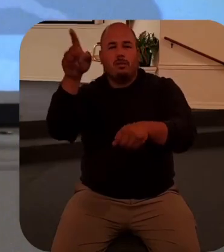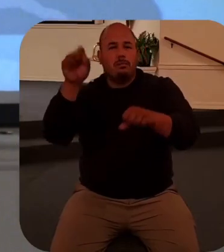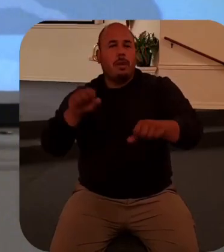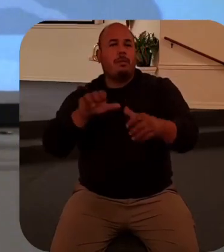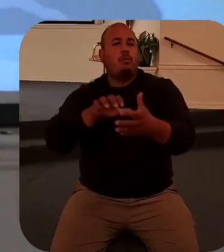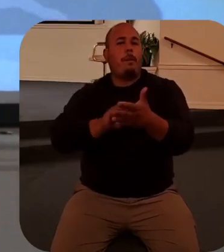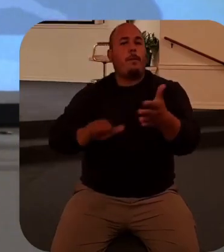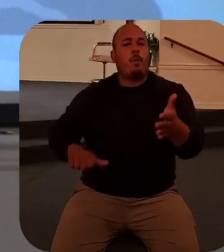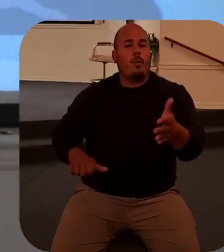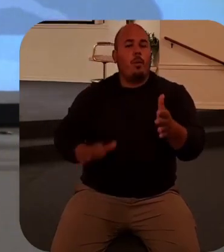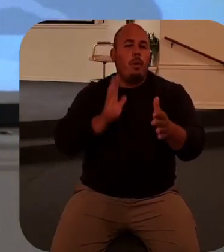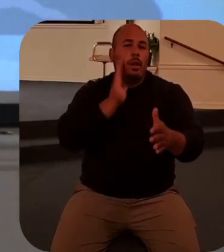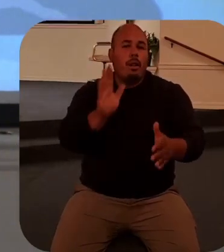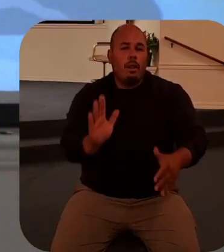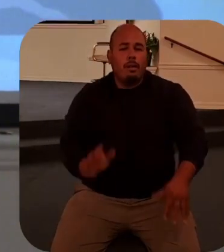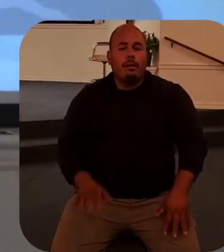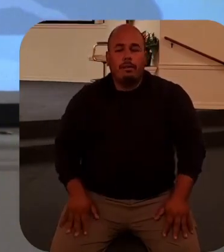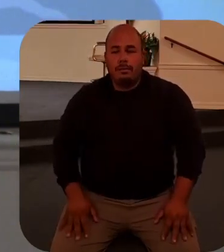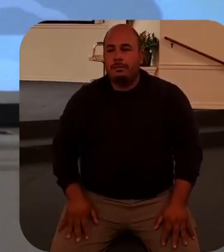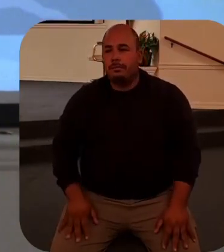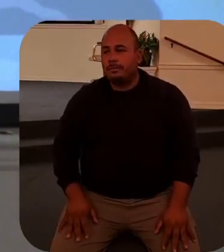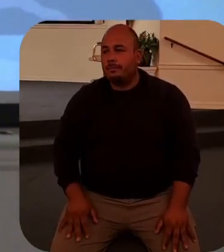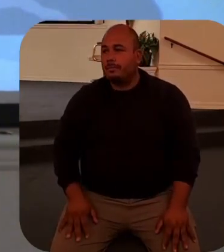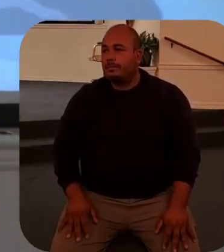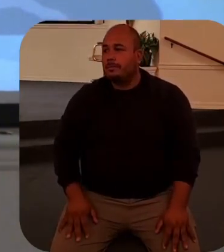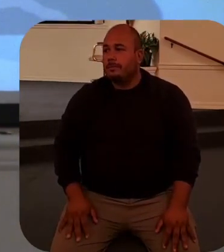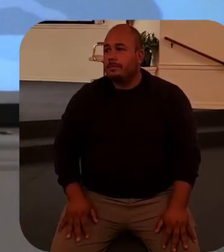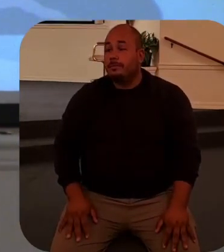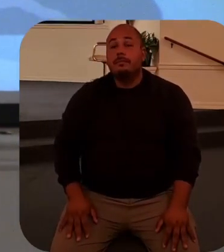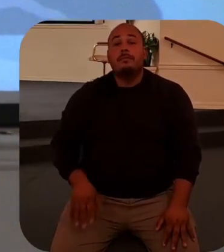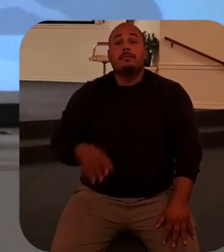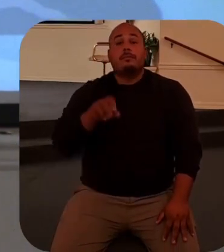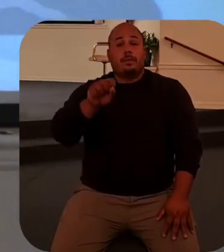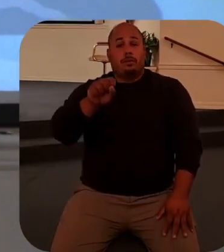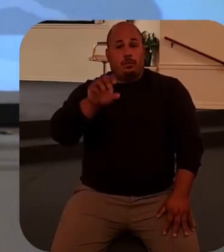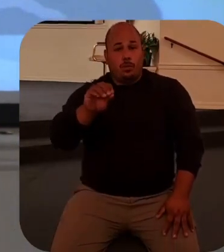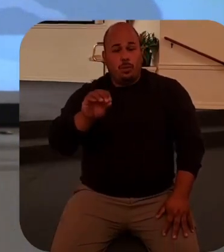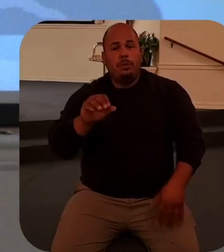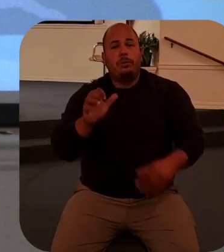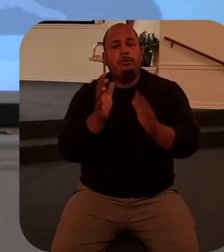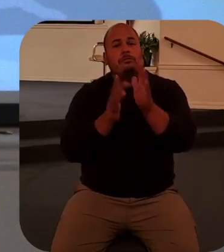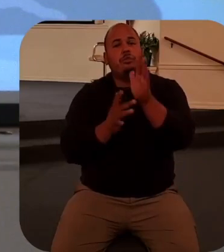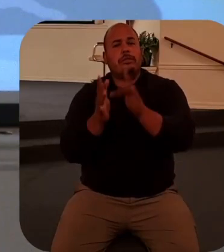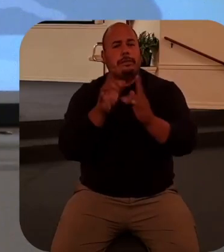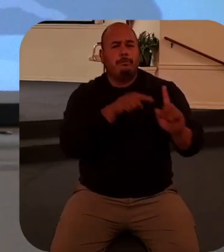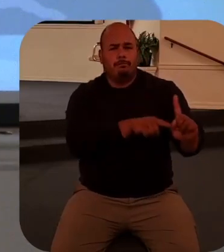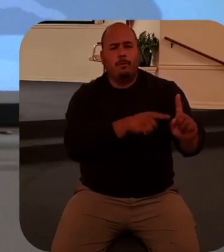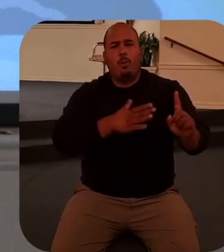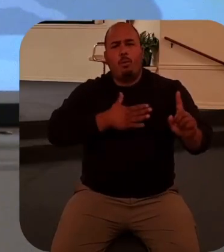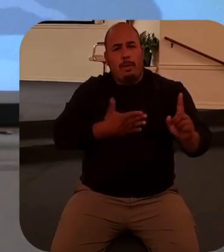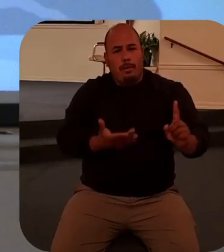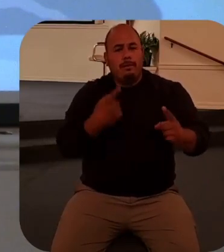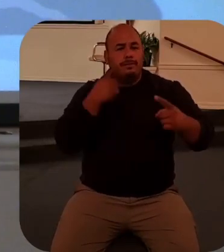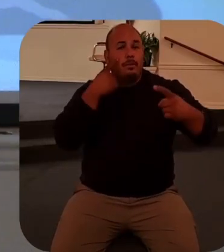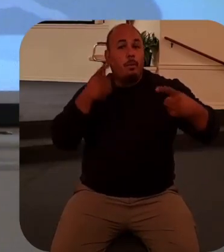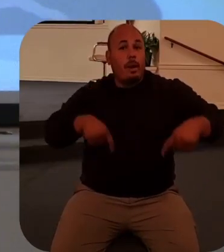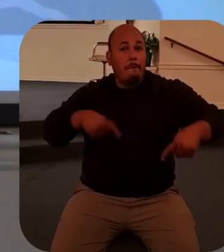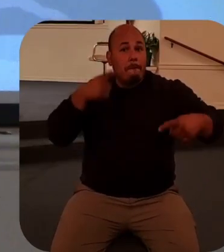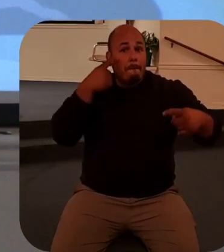so Jesus wept at Lazarus his tomb why